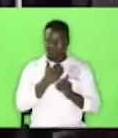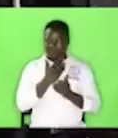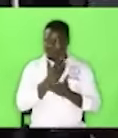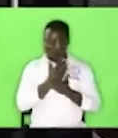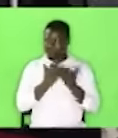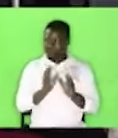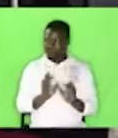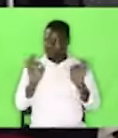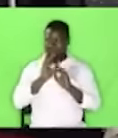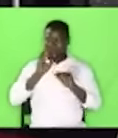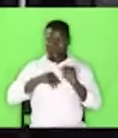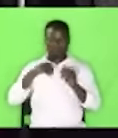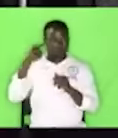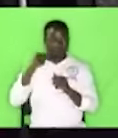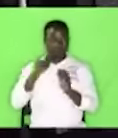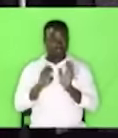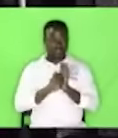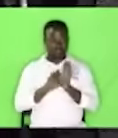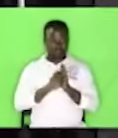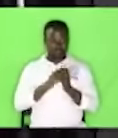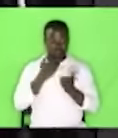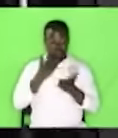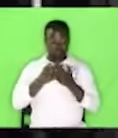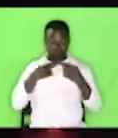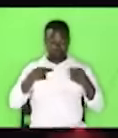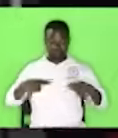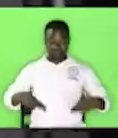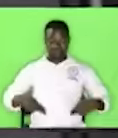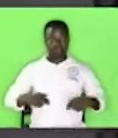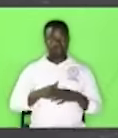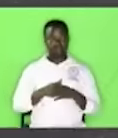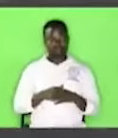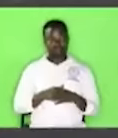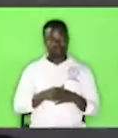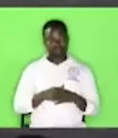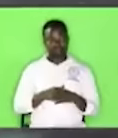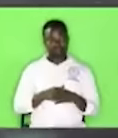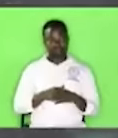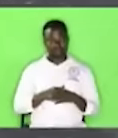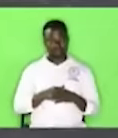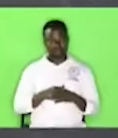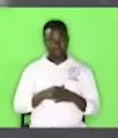Like good health. Like wisdom.